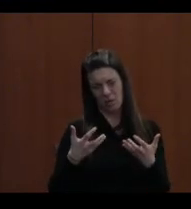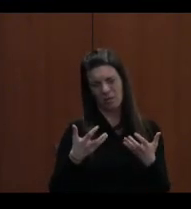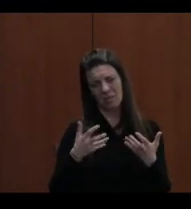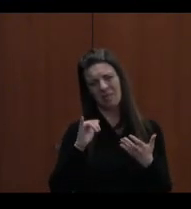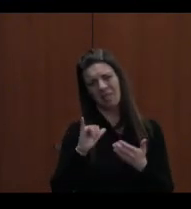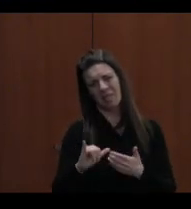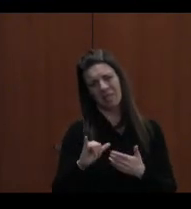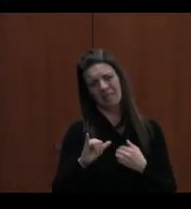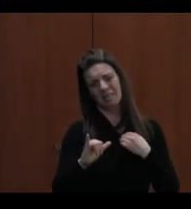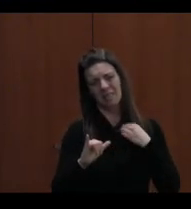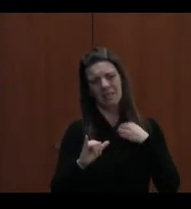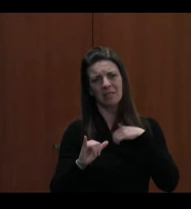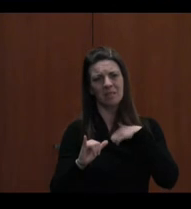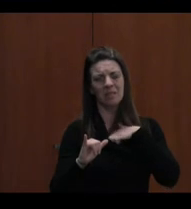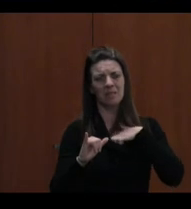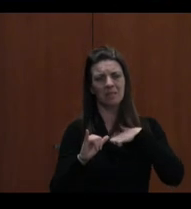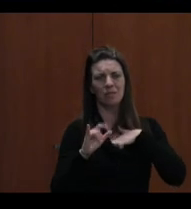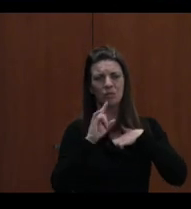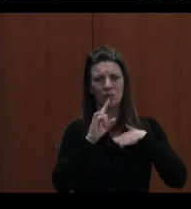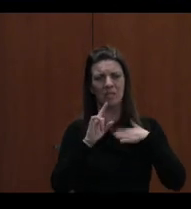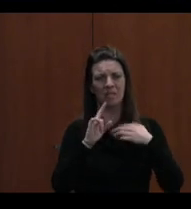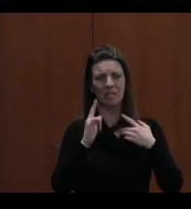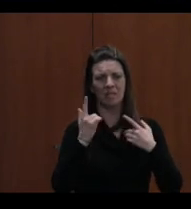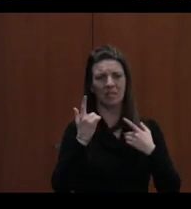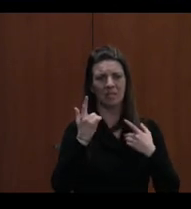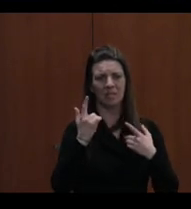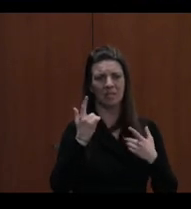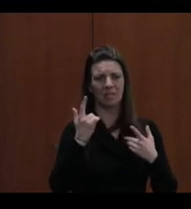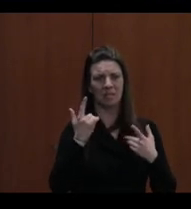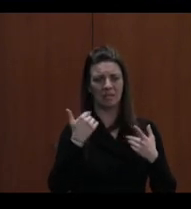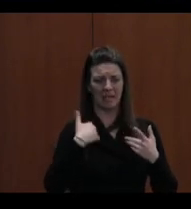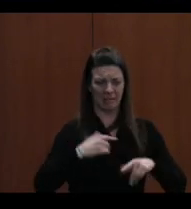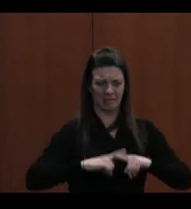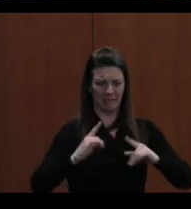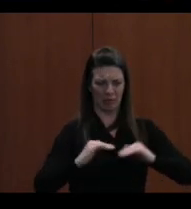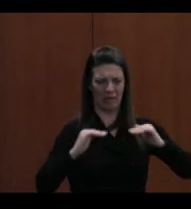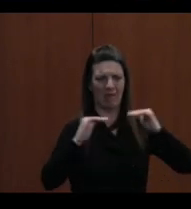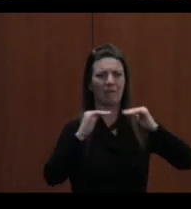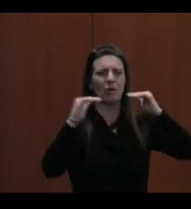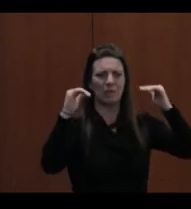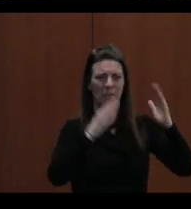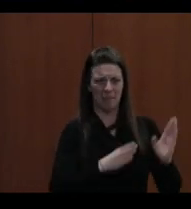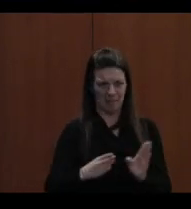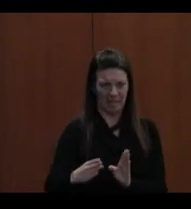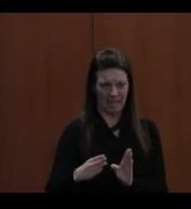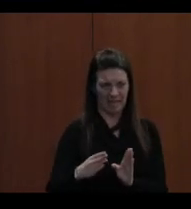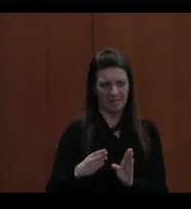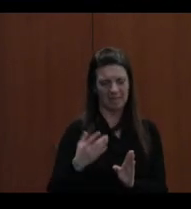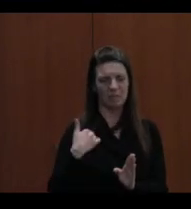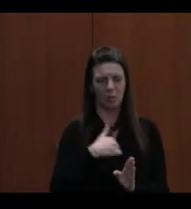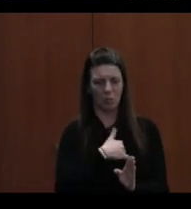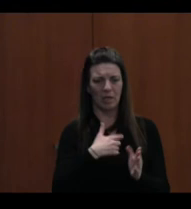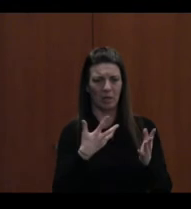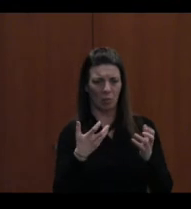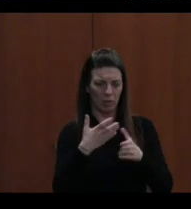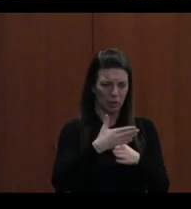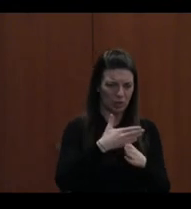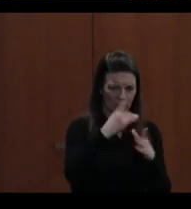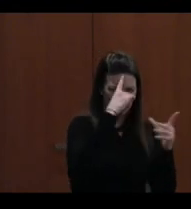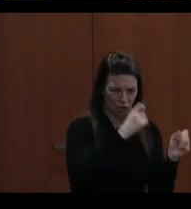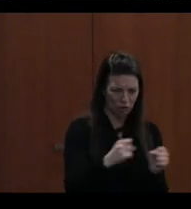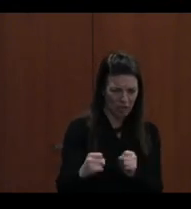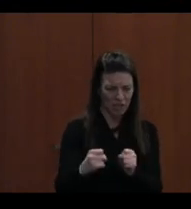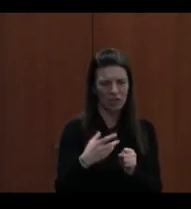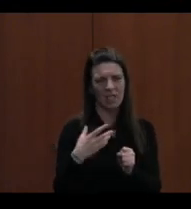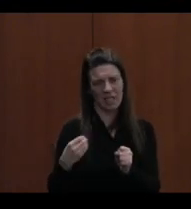view of the plan as well as I want to illustrate some of the strategies and initiatives to sustainably support the instruction and operational technology